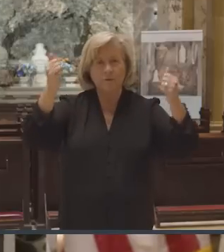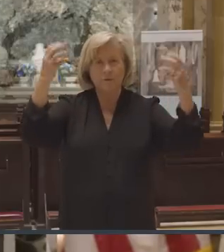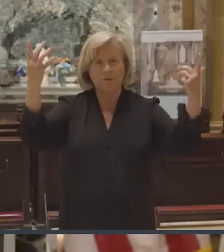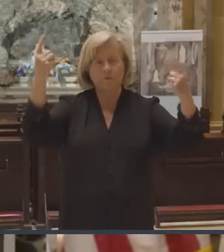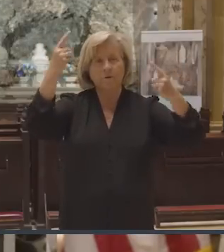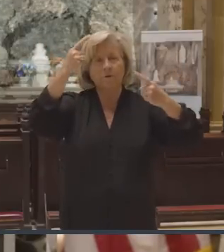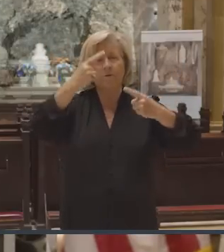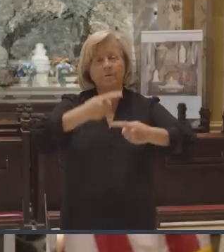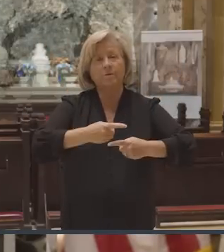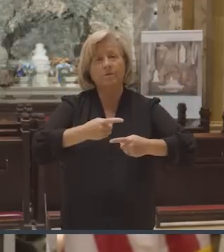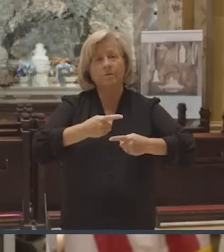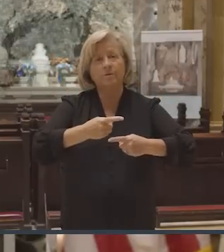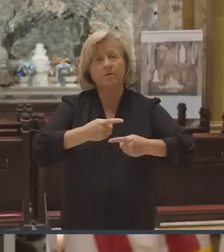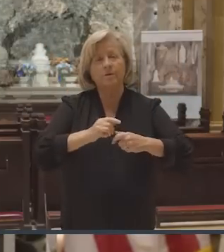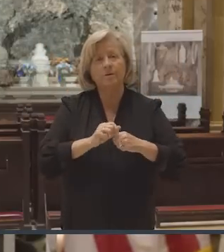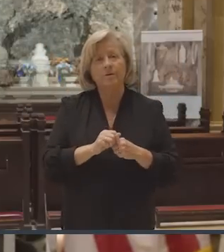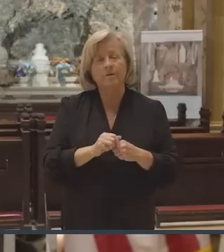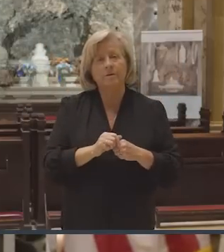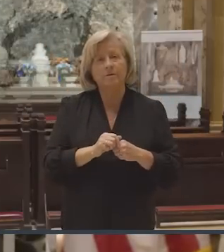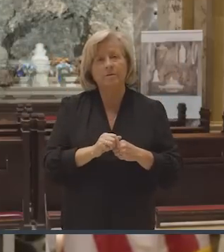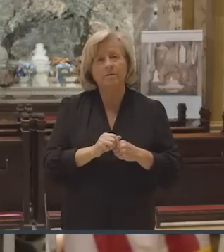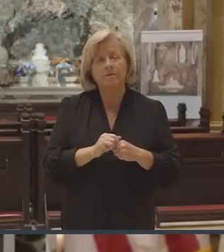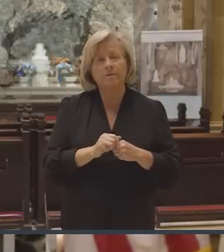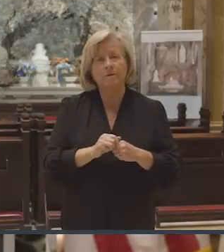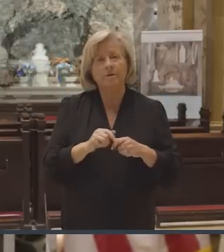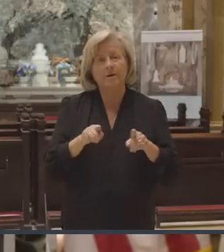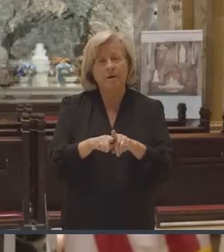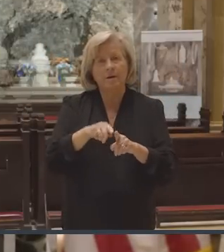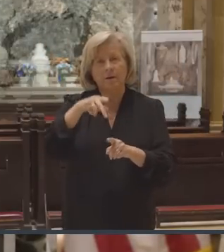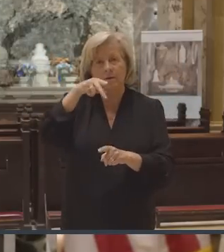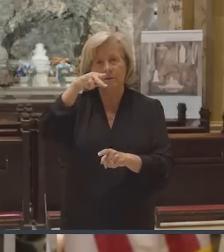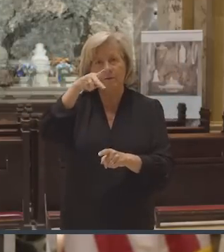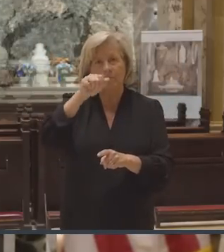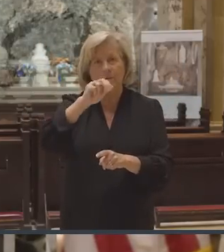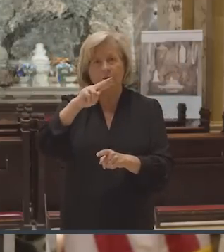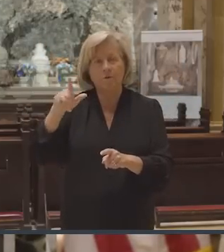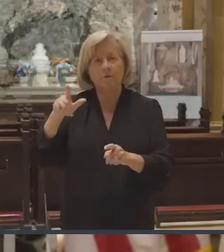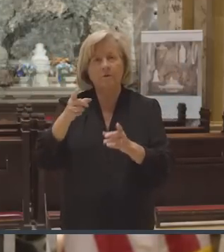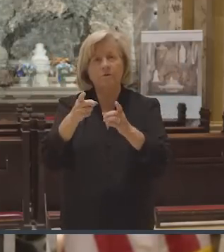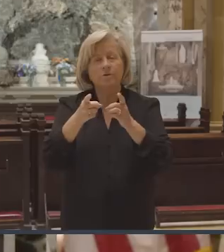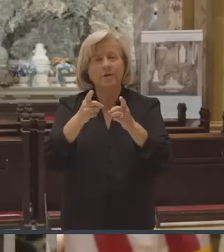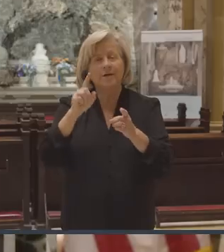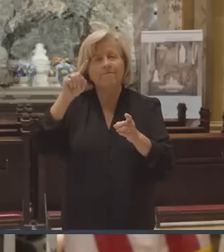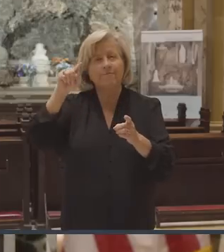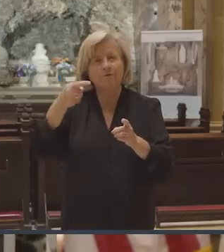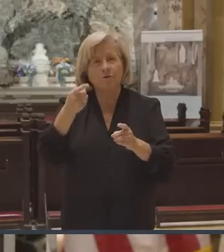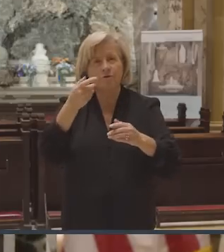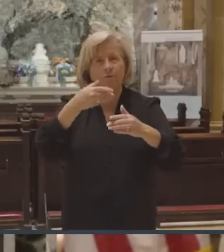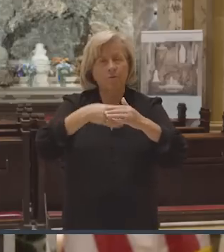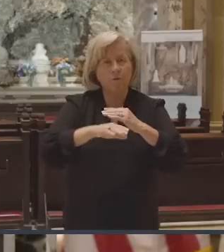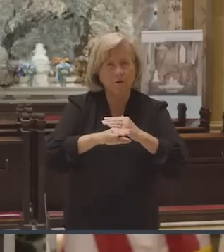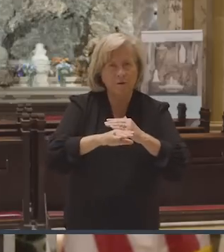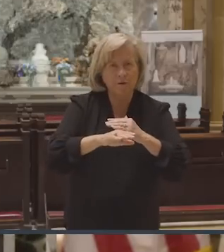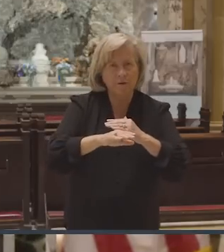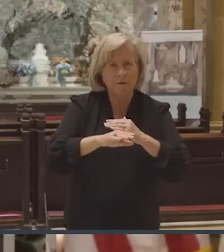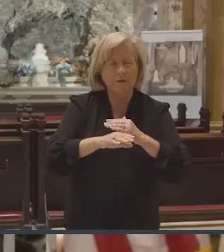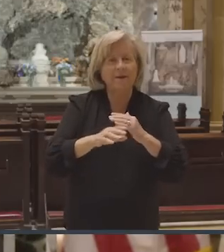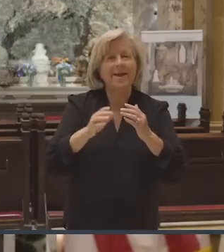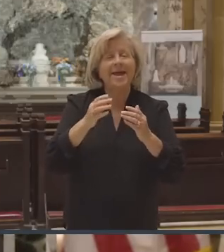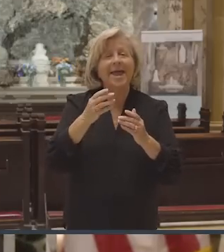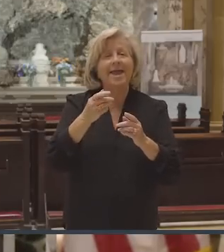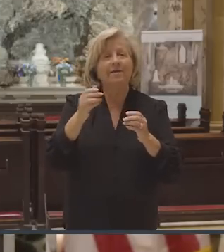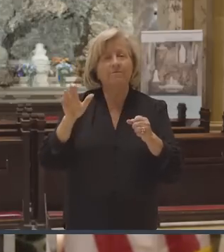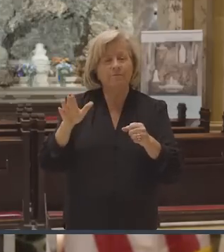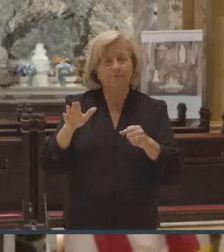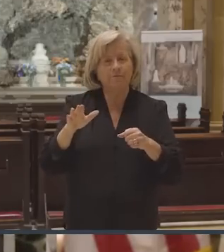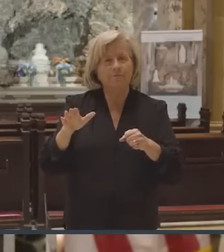of course isn't. As Paul describes them today, he is the firstborn of all creation, for in him the